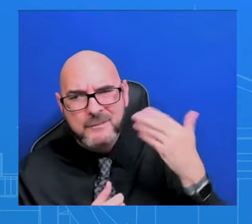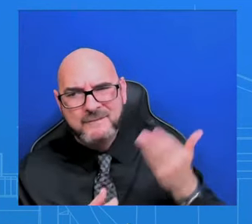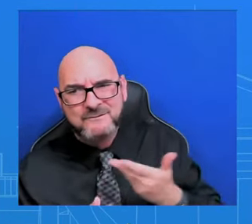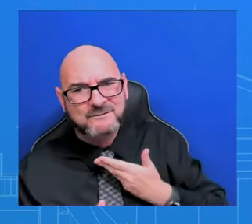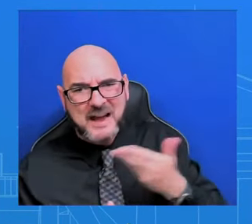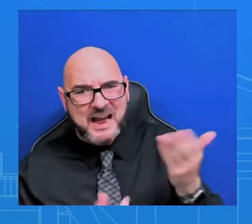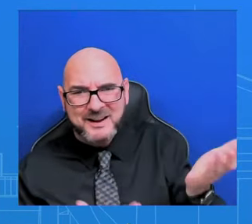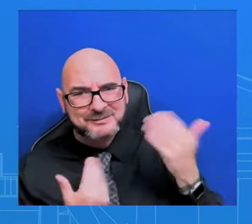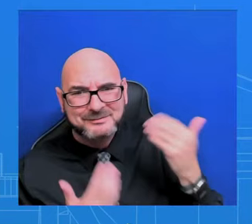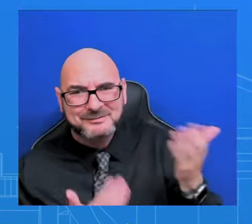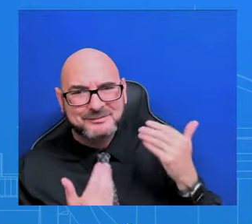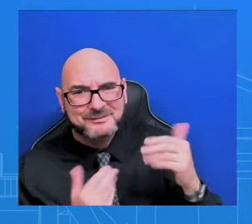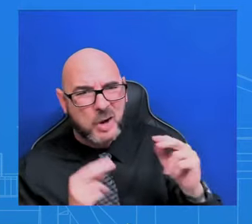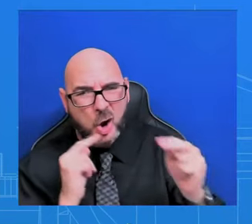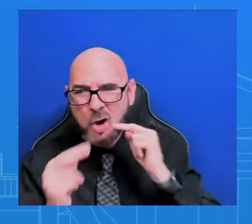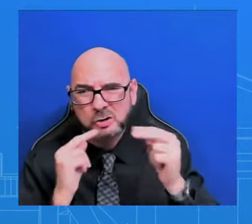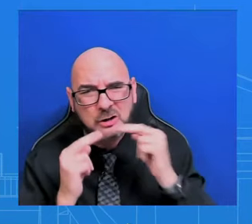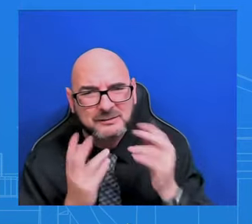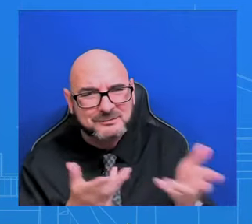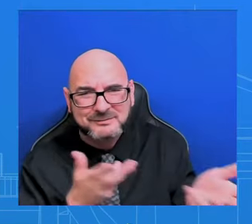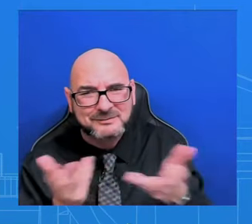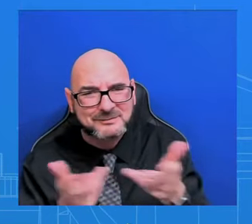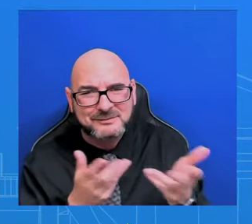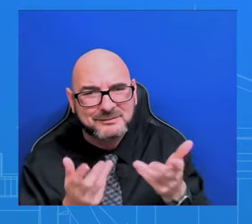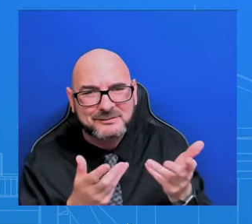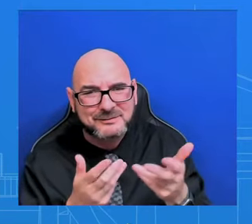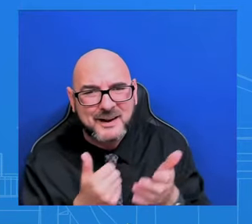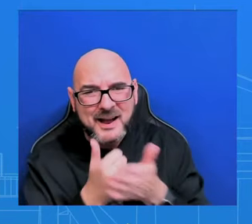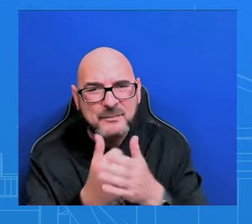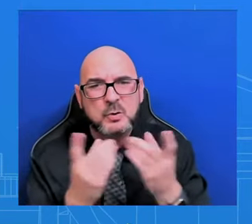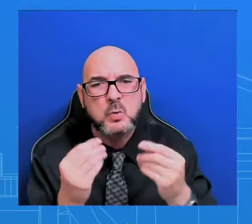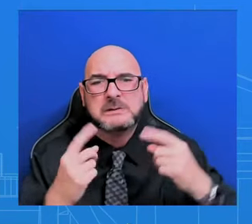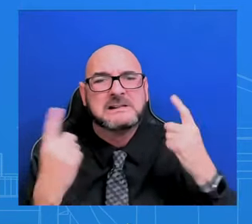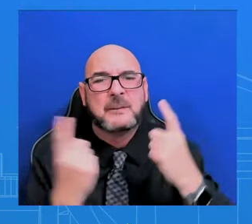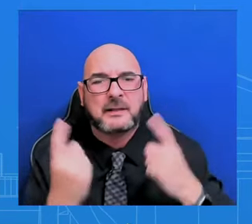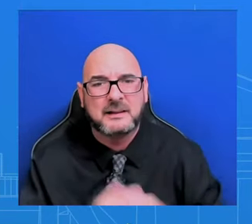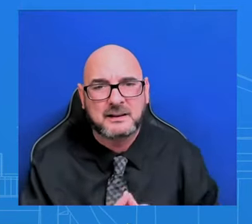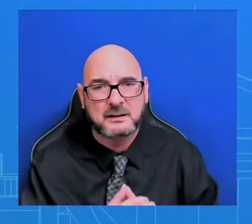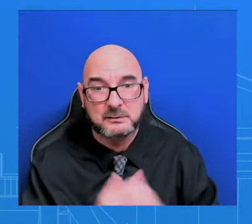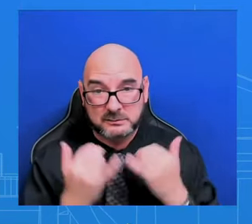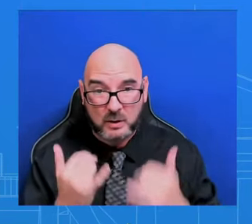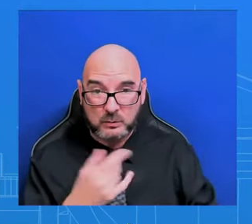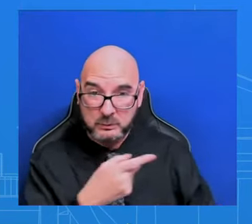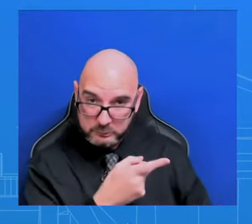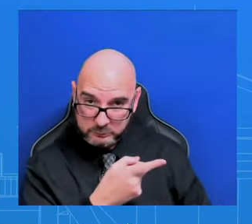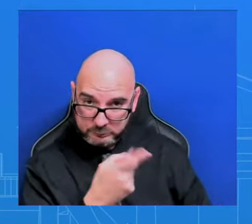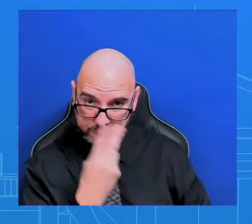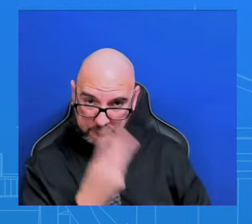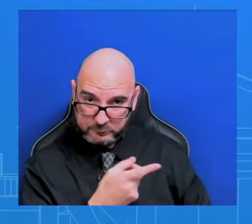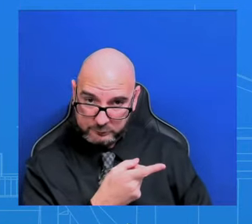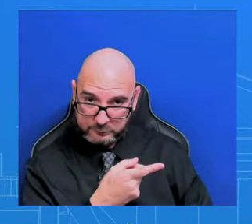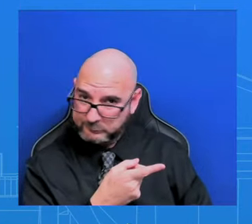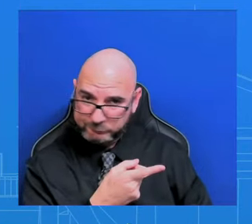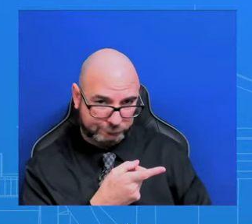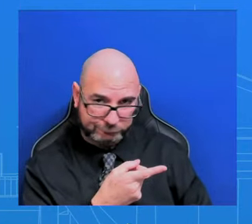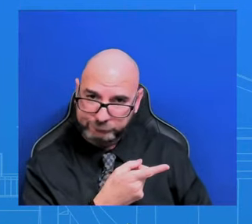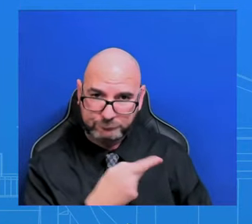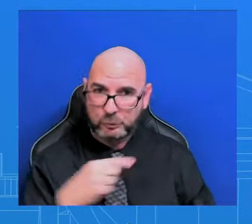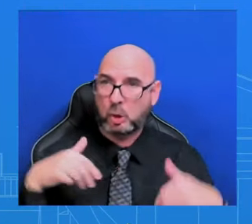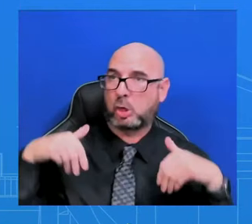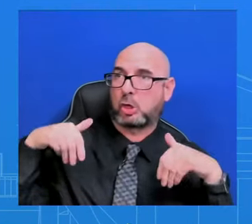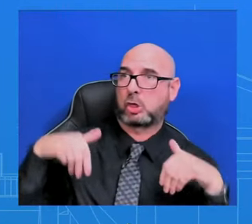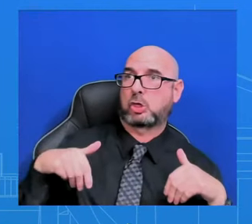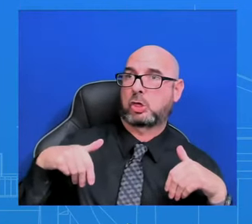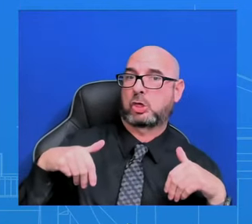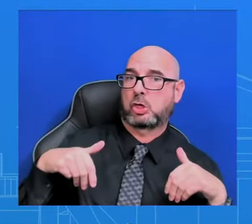that's going to make a change for the better. And right now, that's not what we're seeing. He's getting in the way. And, you know, that's not what this President is about.